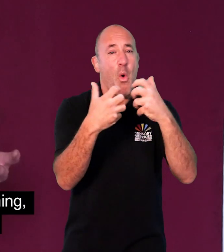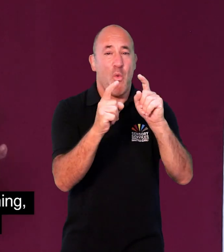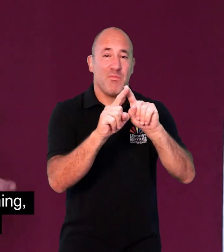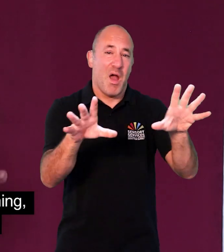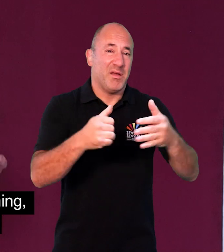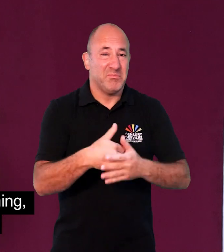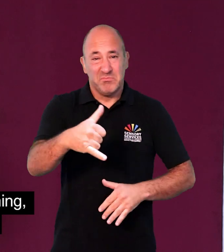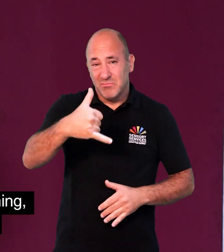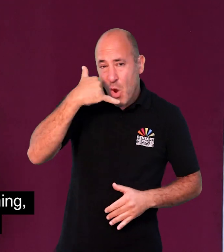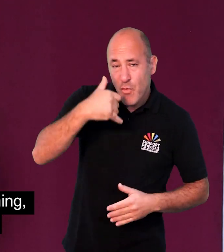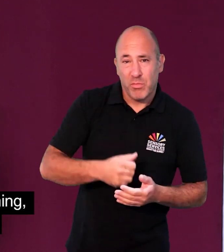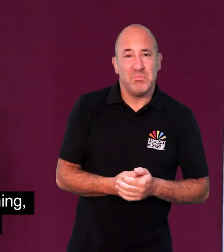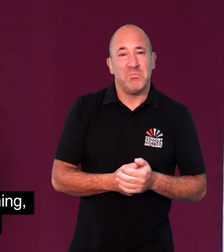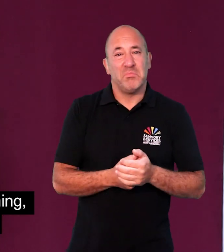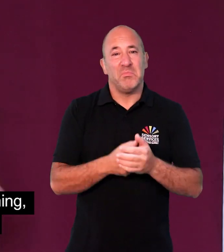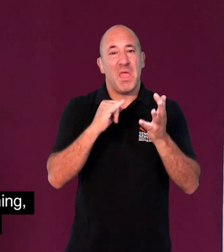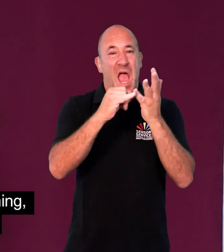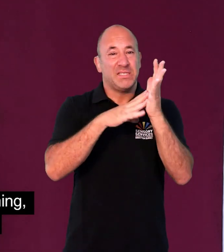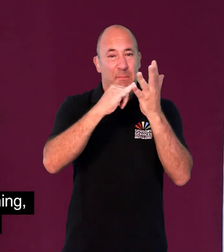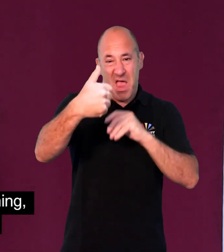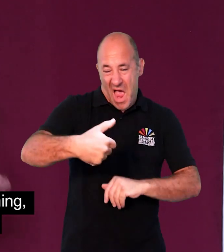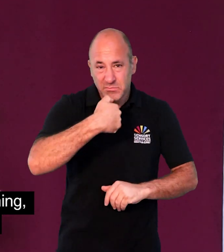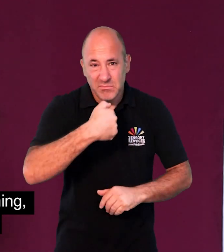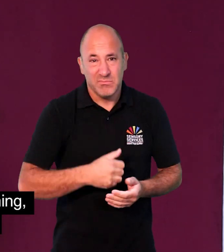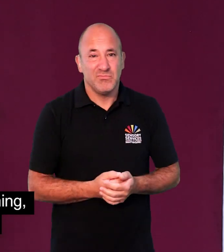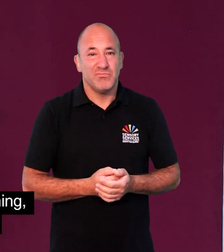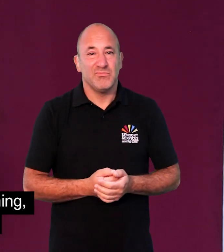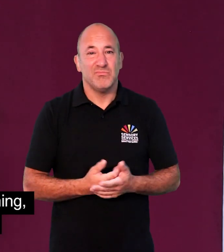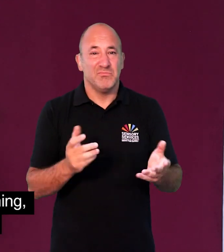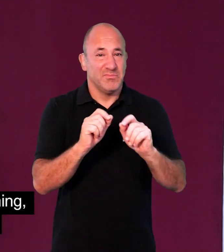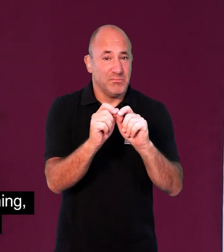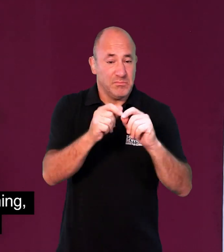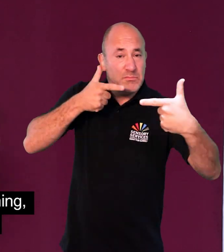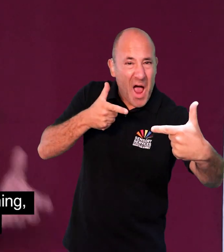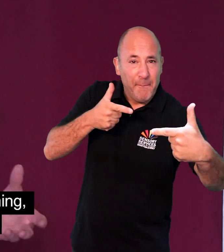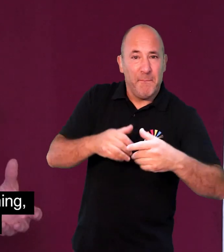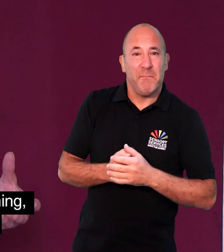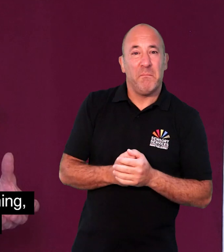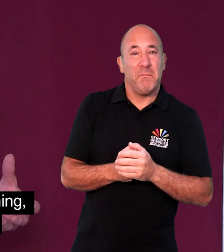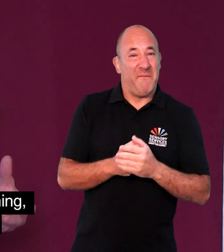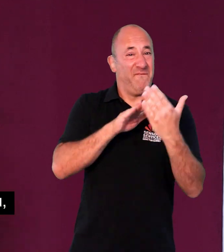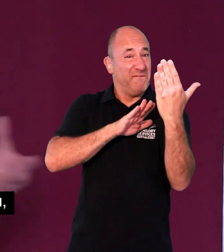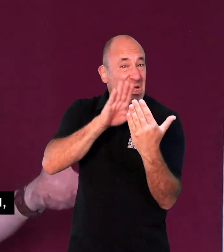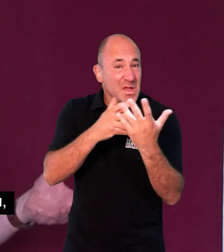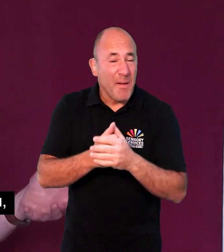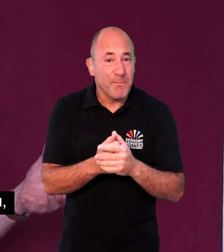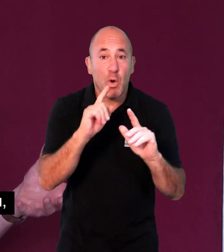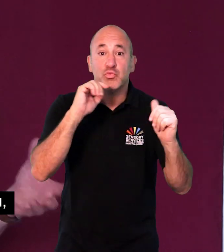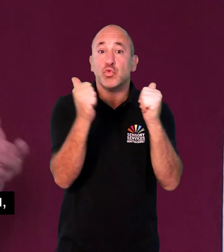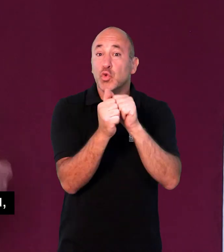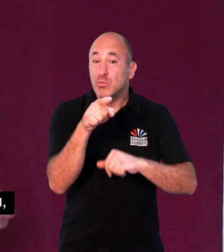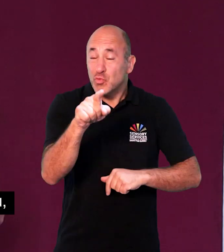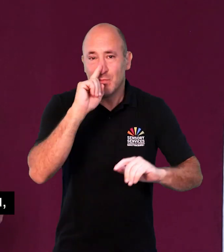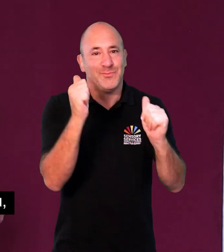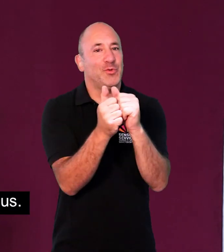all sorts of things like telephoning, SMS, Skype, FaceTime. Anything that works for